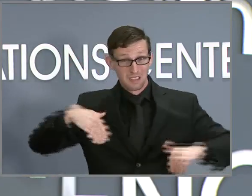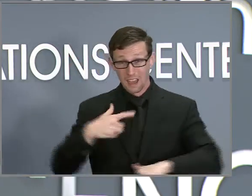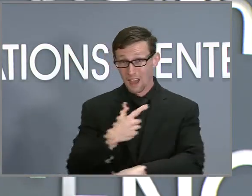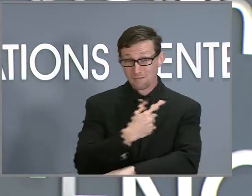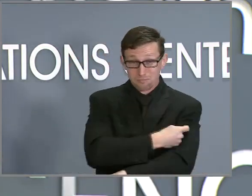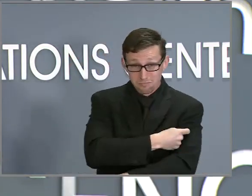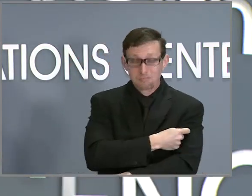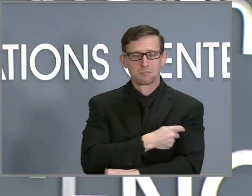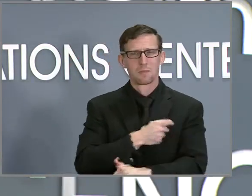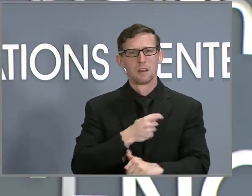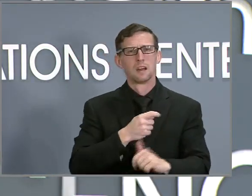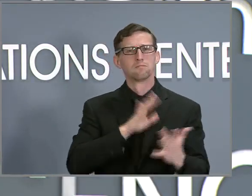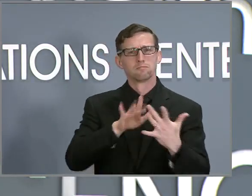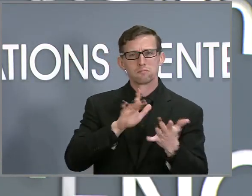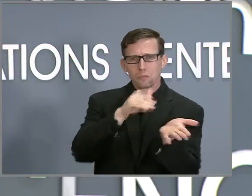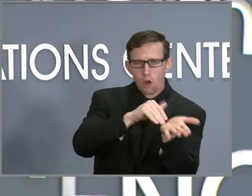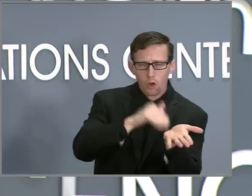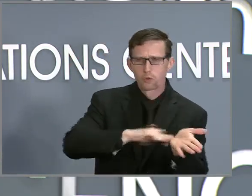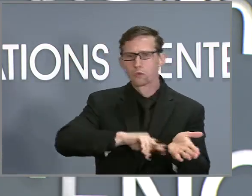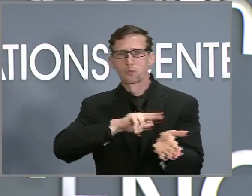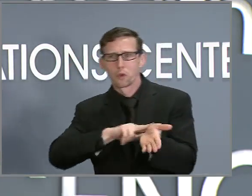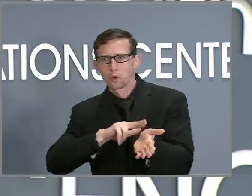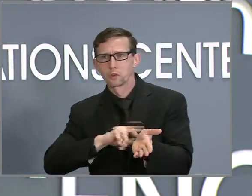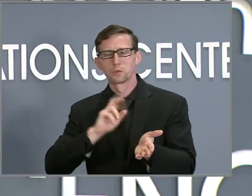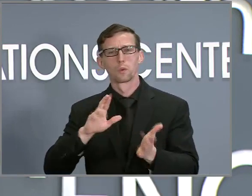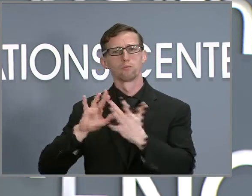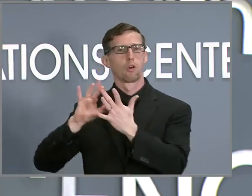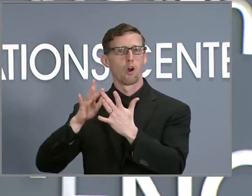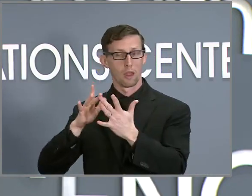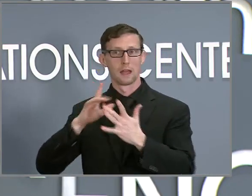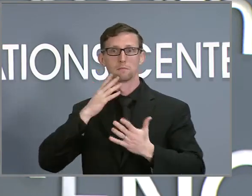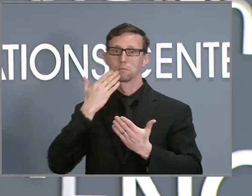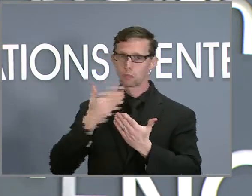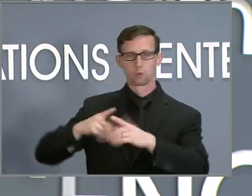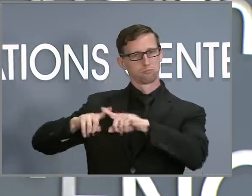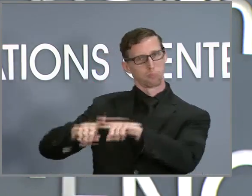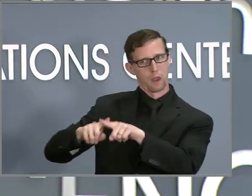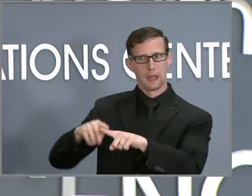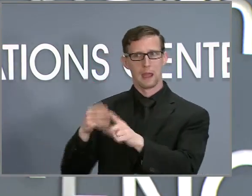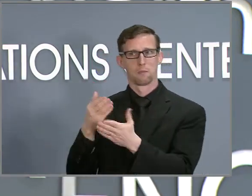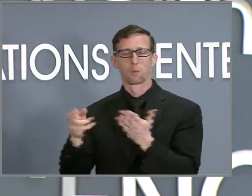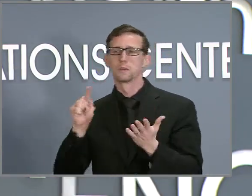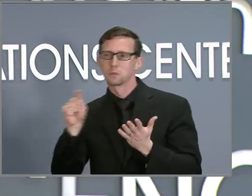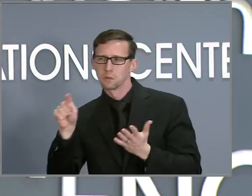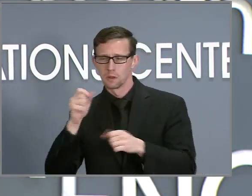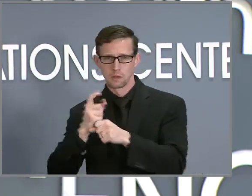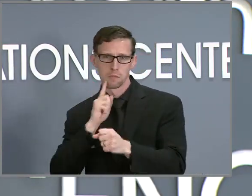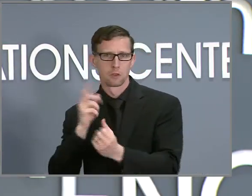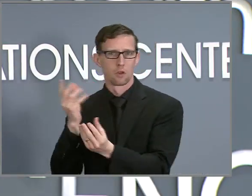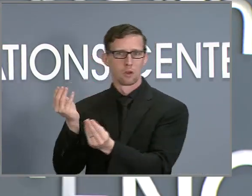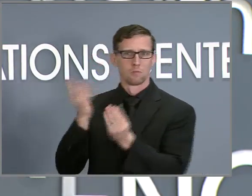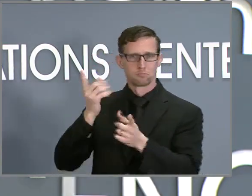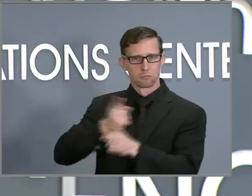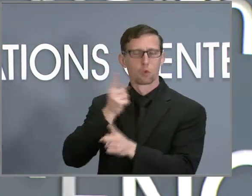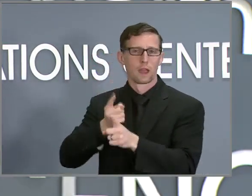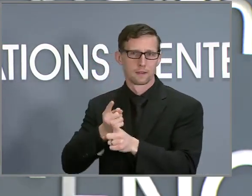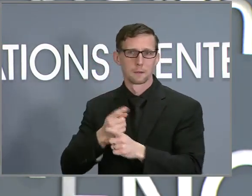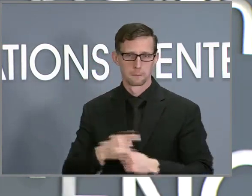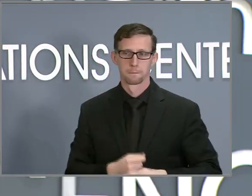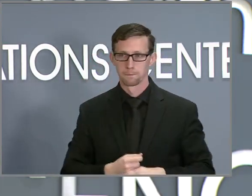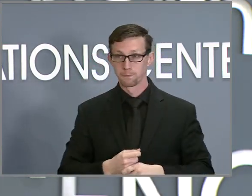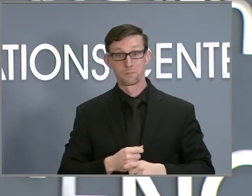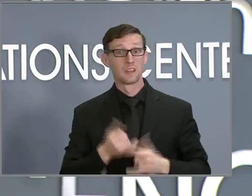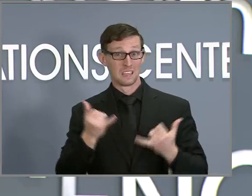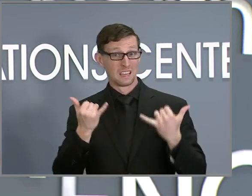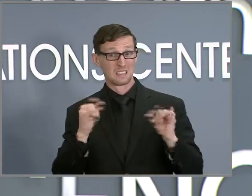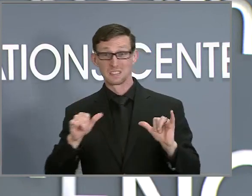online health resources like CDC or myspot.nc.gov to be sure you are getting accurate information. You can still